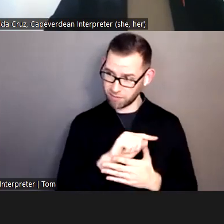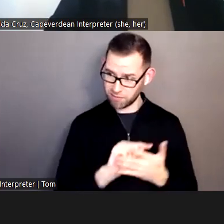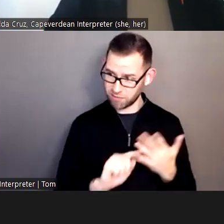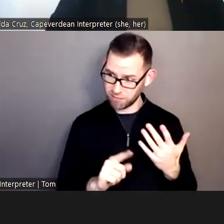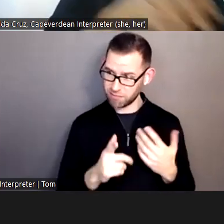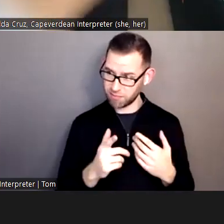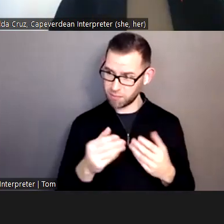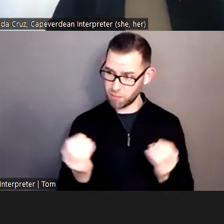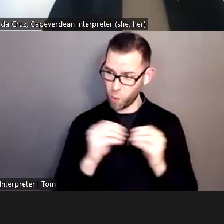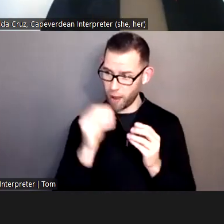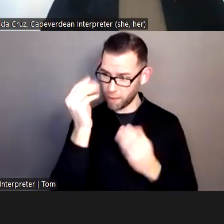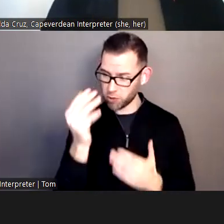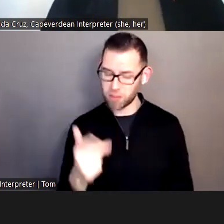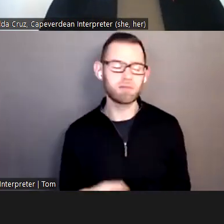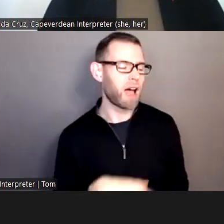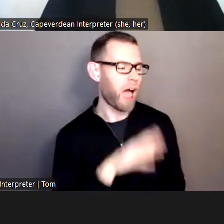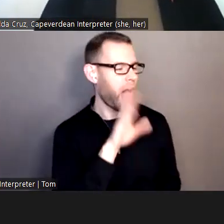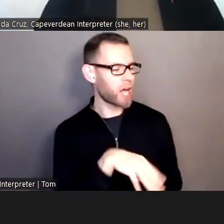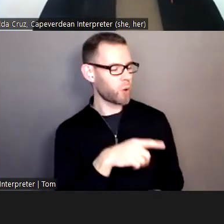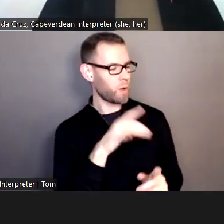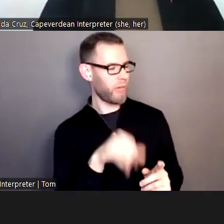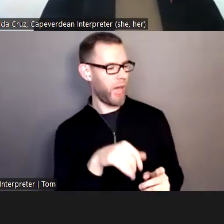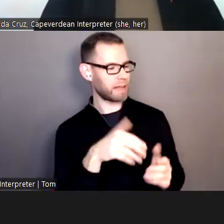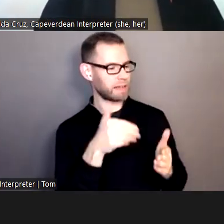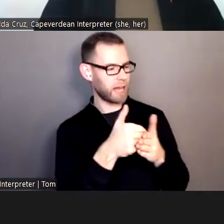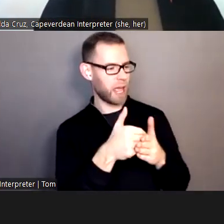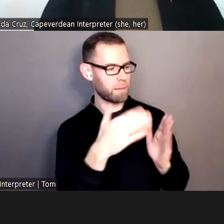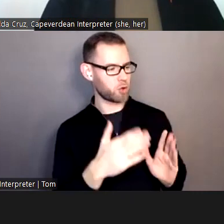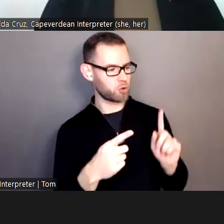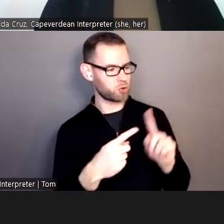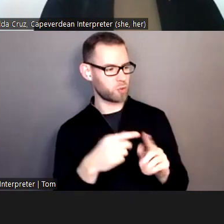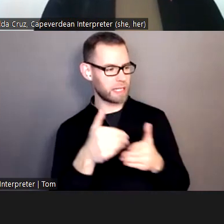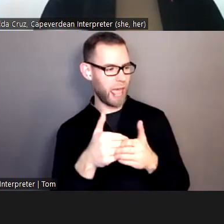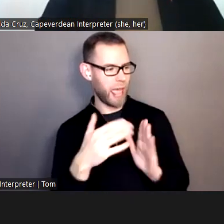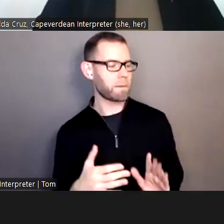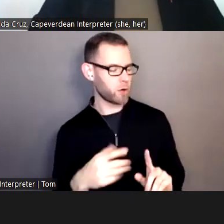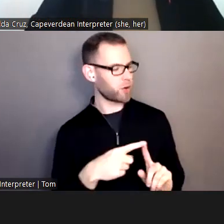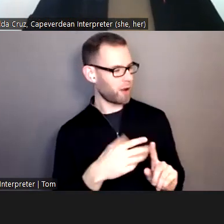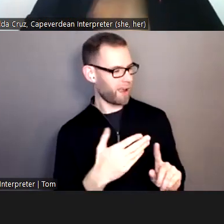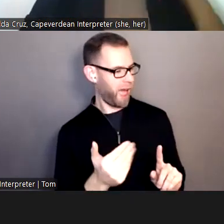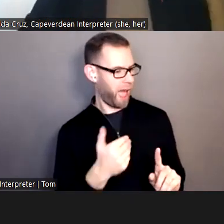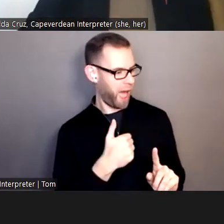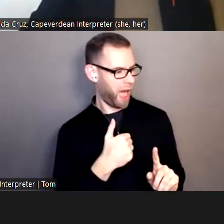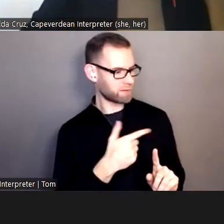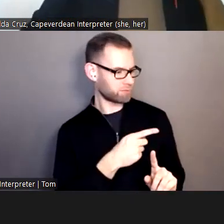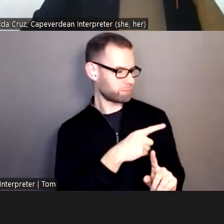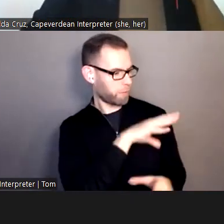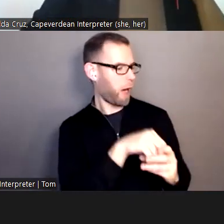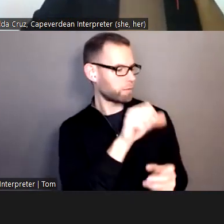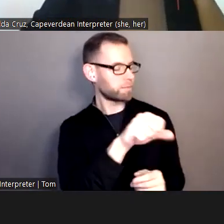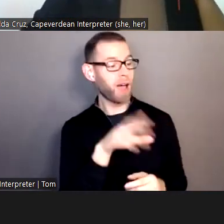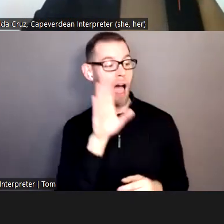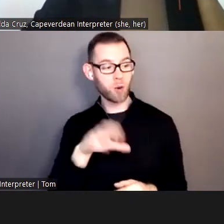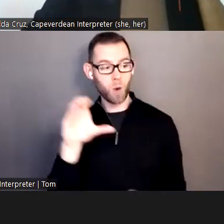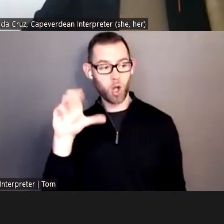Neighbor to neighbor neighbor has a part of it, Carmen is my neighbor, and I know that she has organized